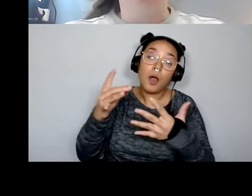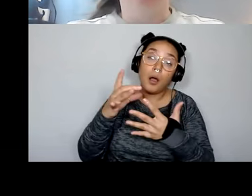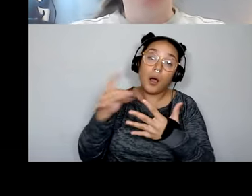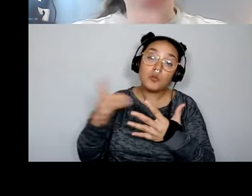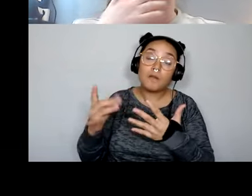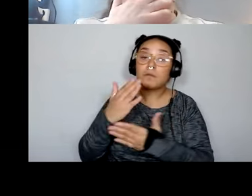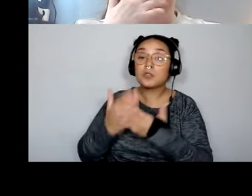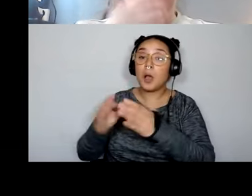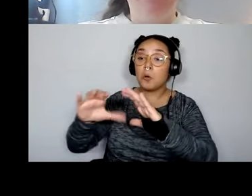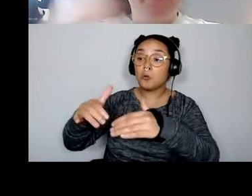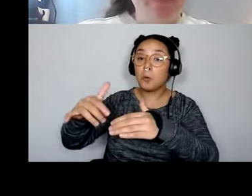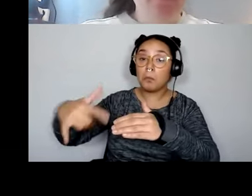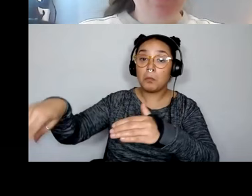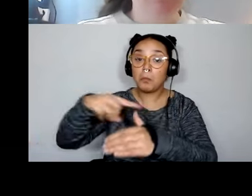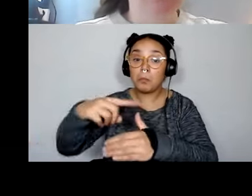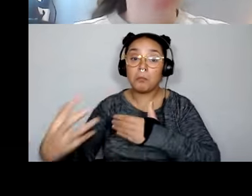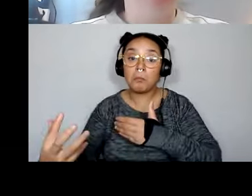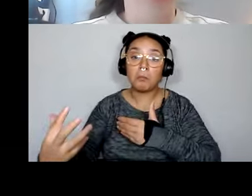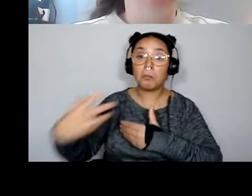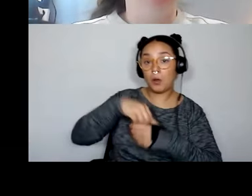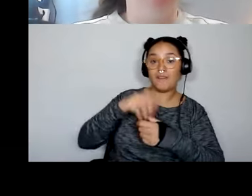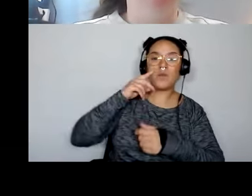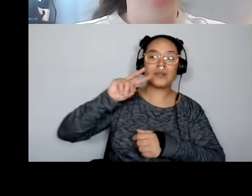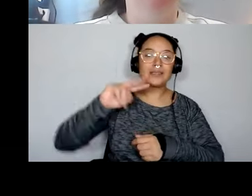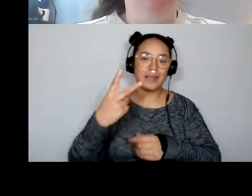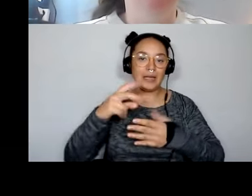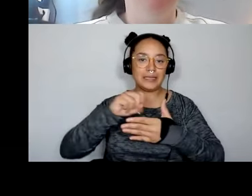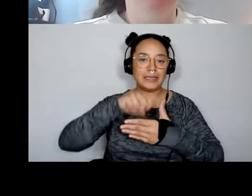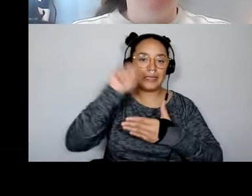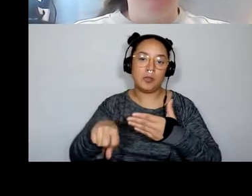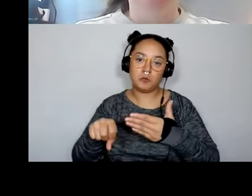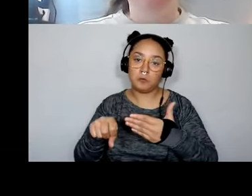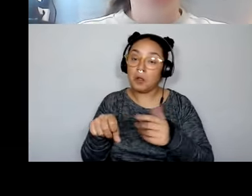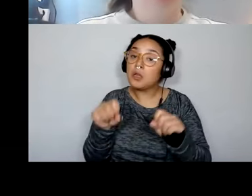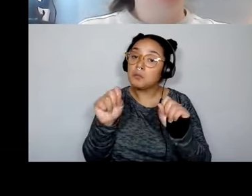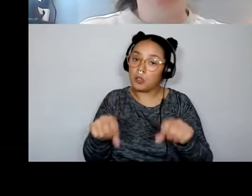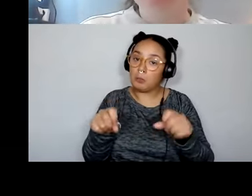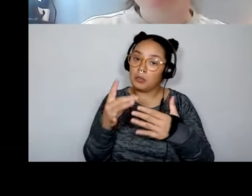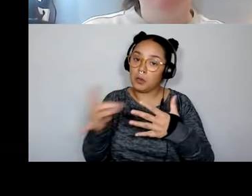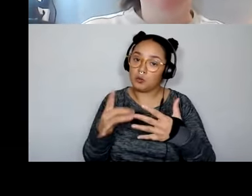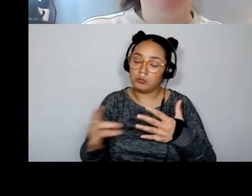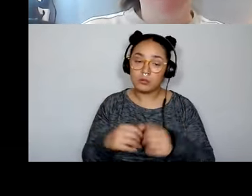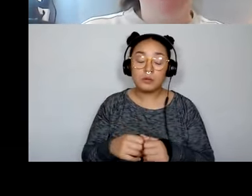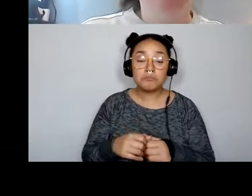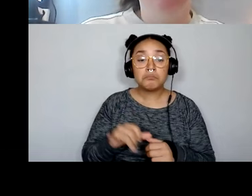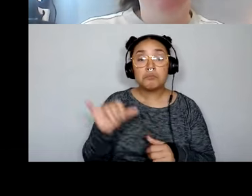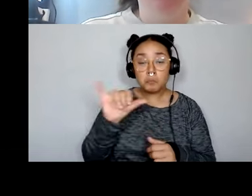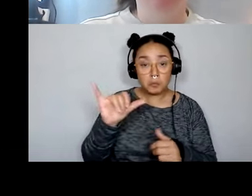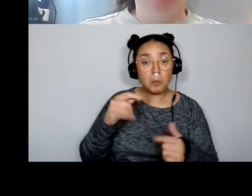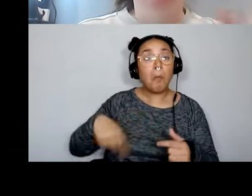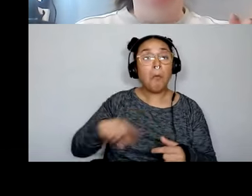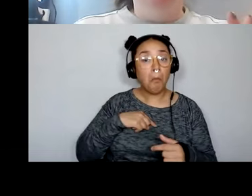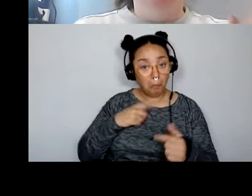to participate in the second semester. Um, and, and we've also seen other, um,